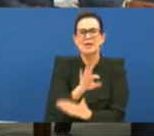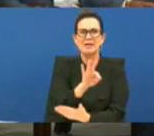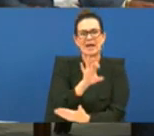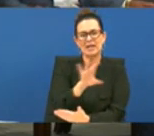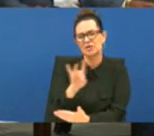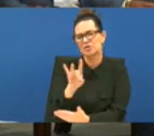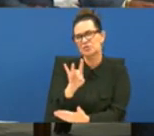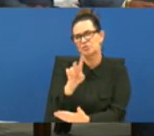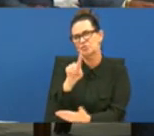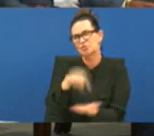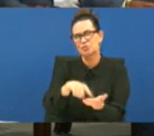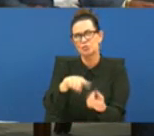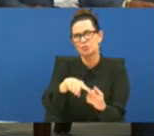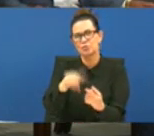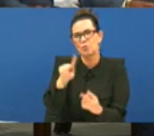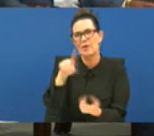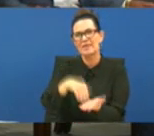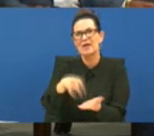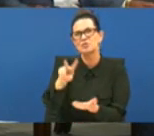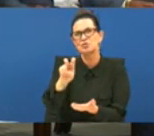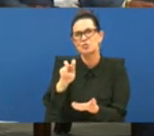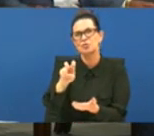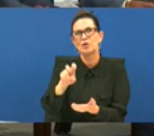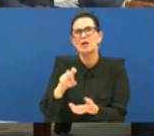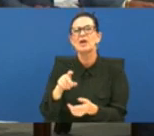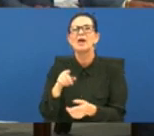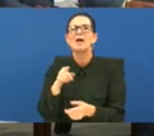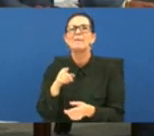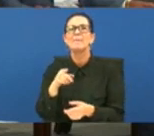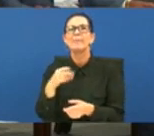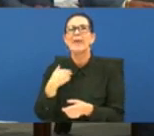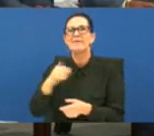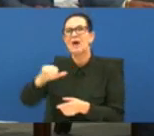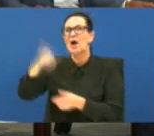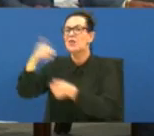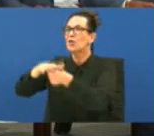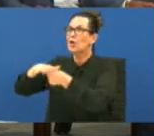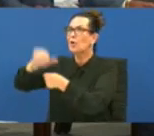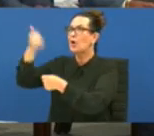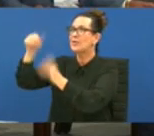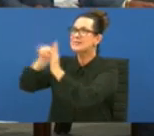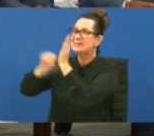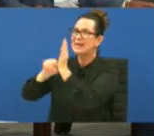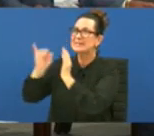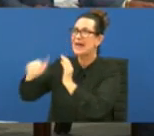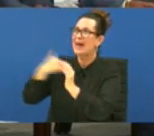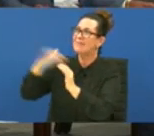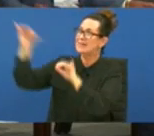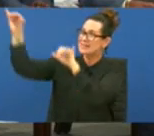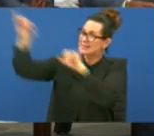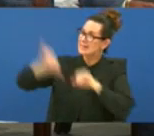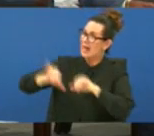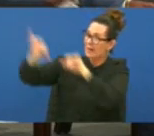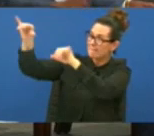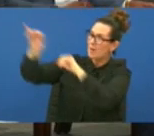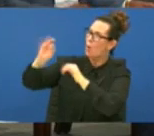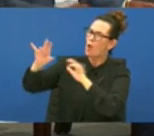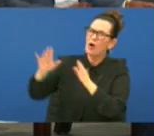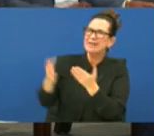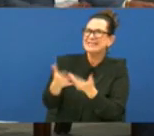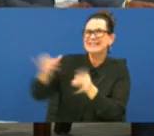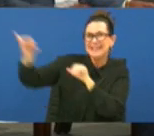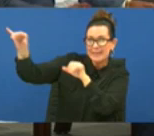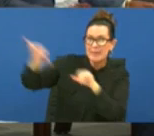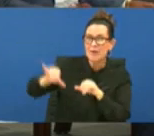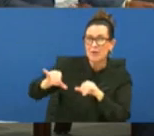um if you look at the national best standards or other locations or other states that have the same model or similar models to the